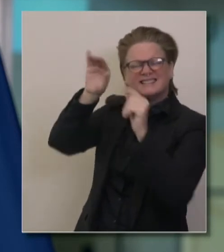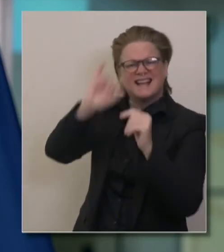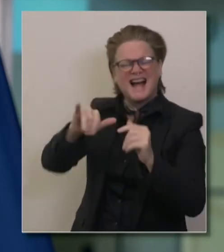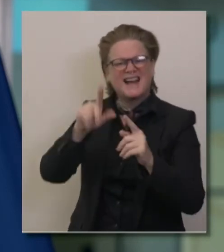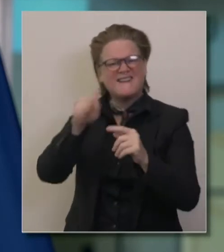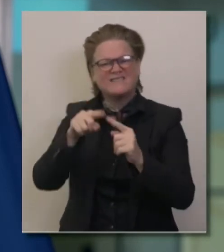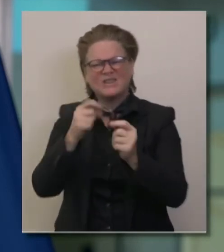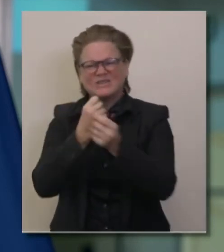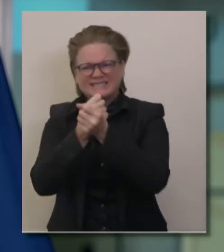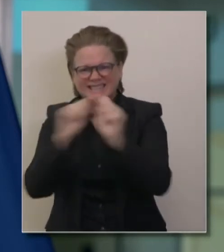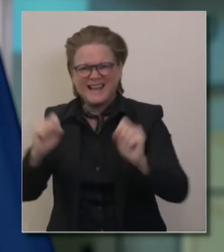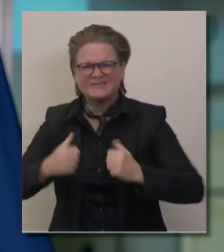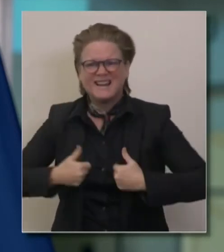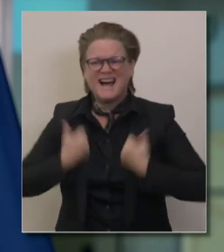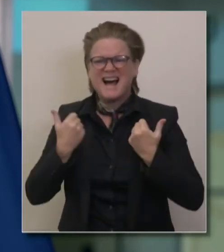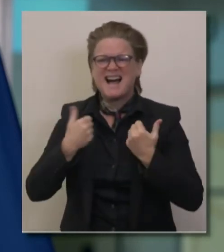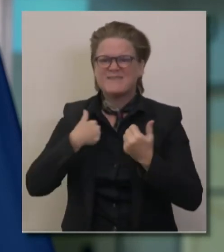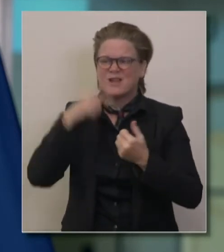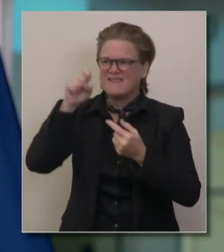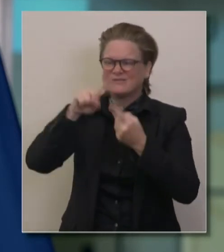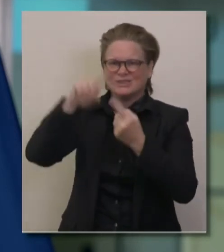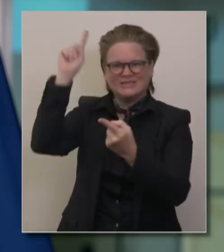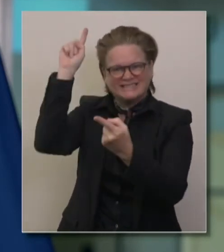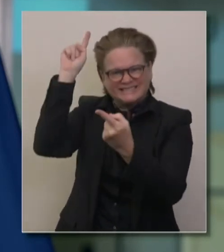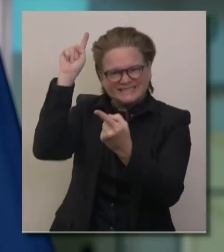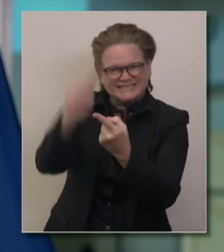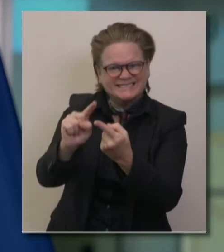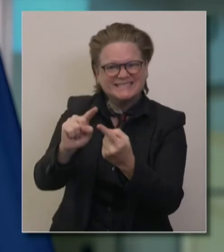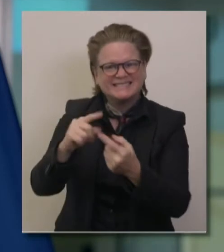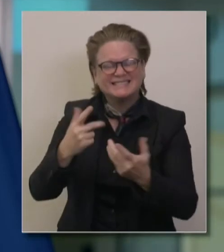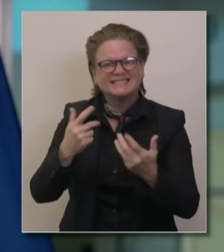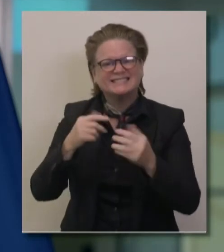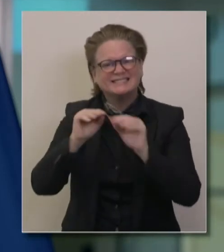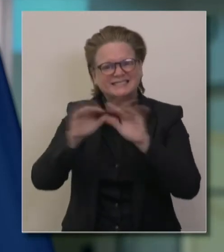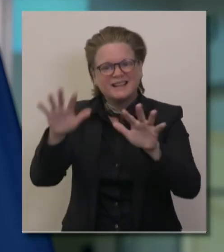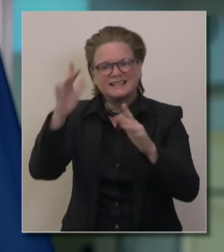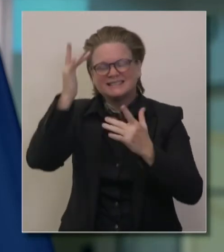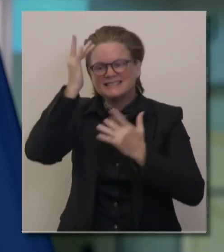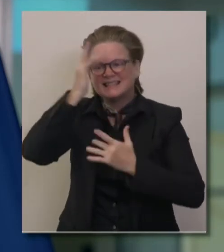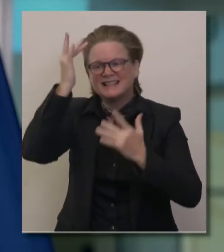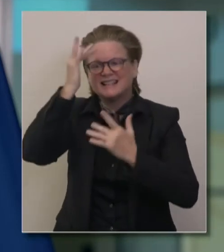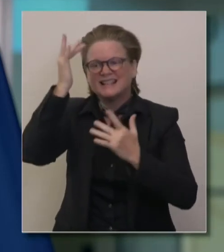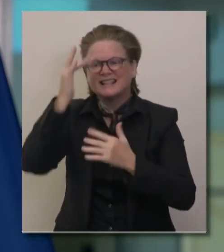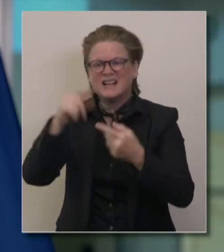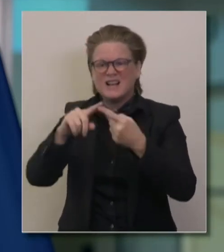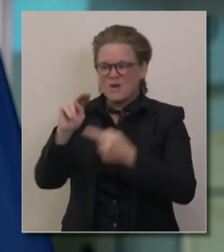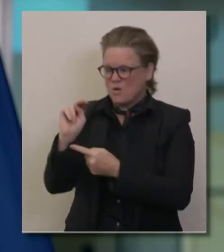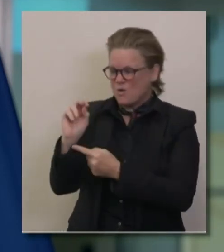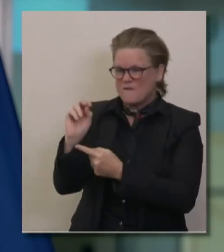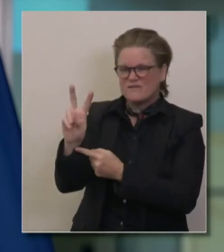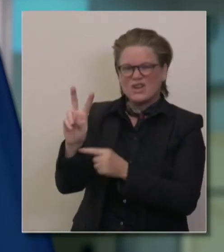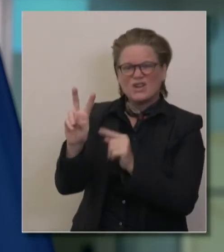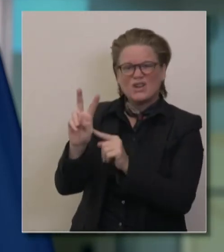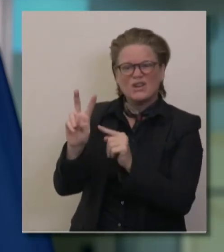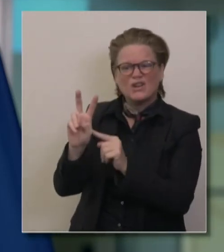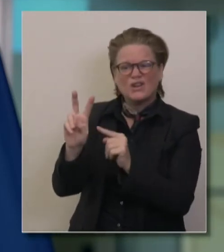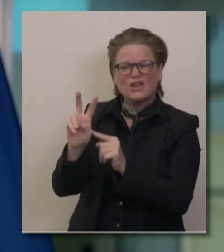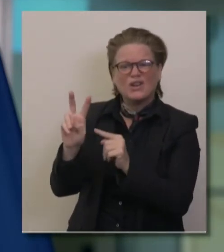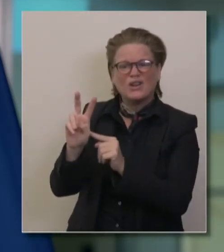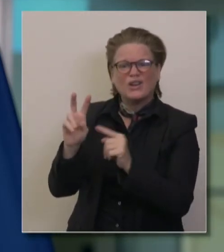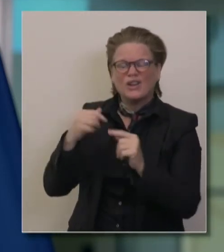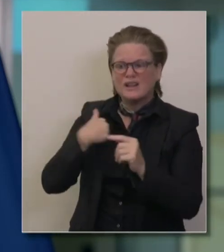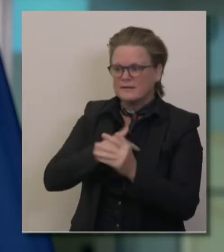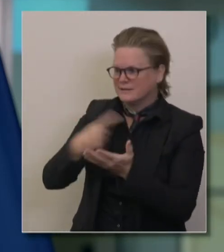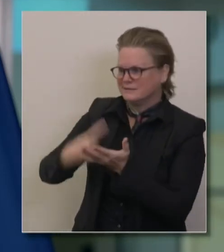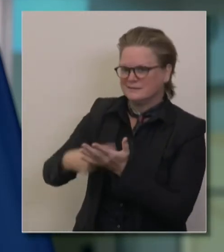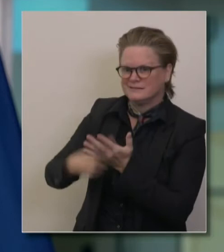infections as we possibly can. So certainly through the months of October and November, uh, discussing with our local partners the right